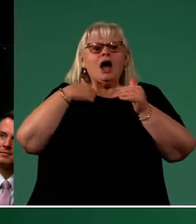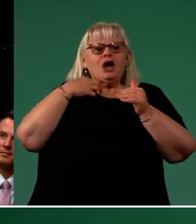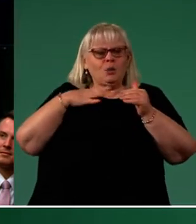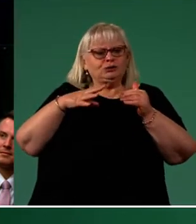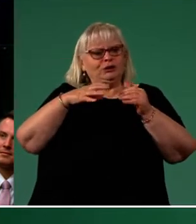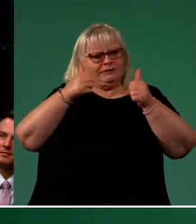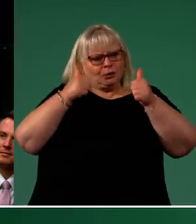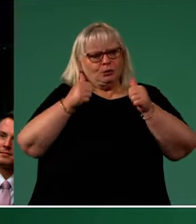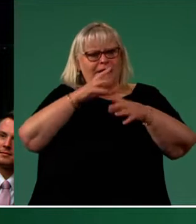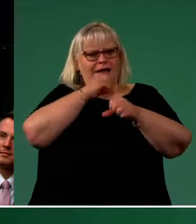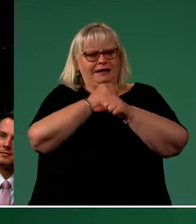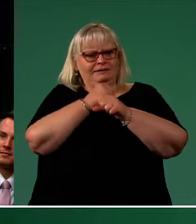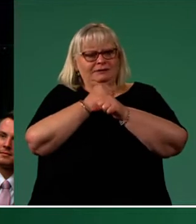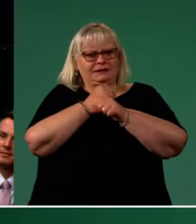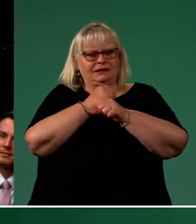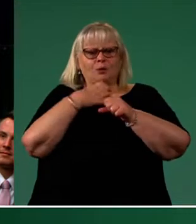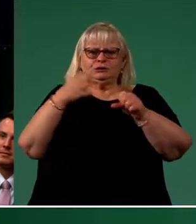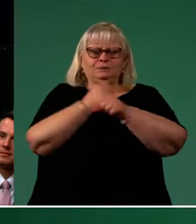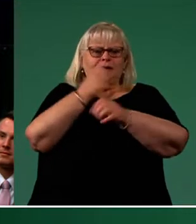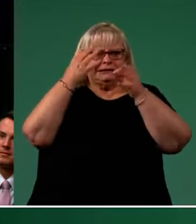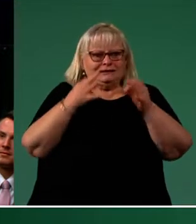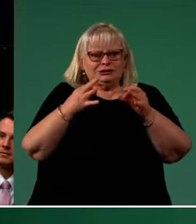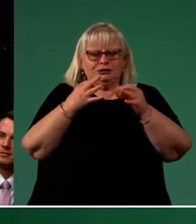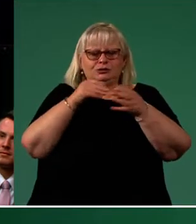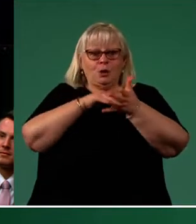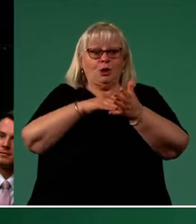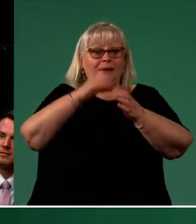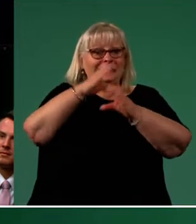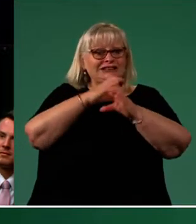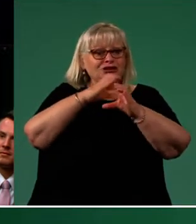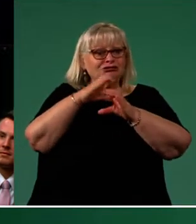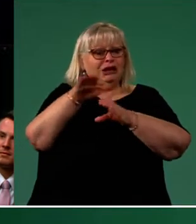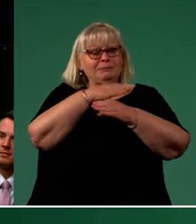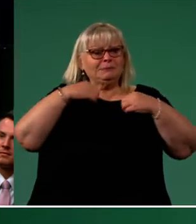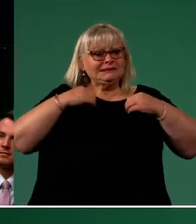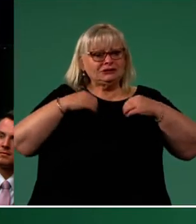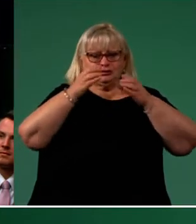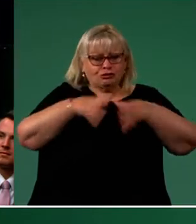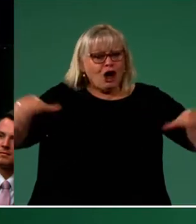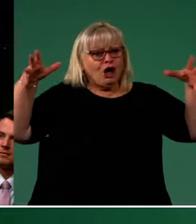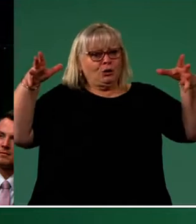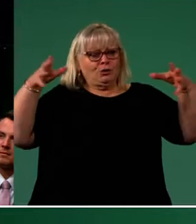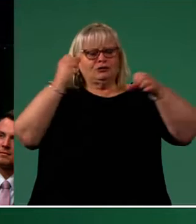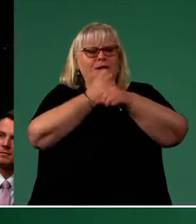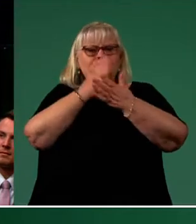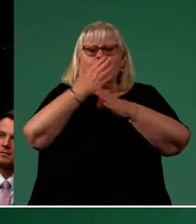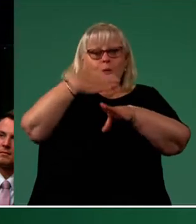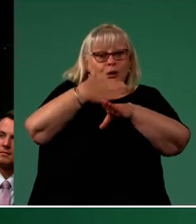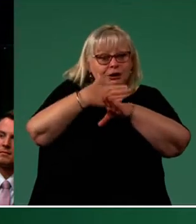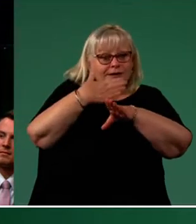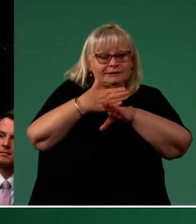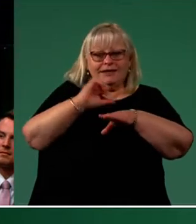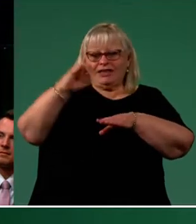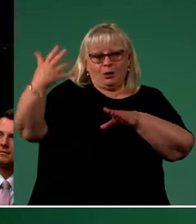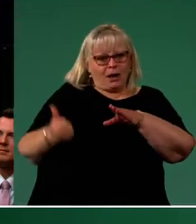good government. I'm here to make decisions that will help industry grow while also ensuring that workers and their wages are not left